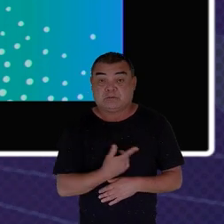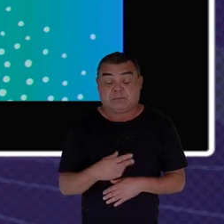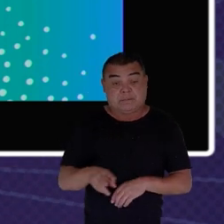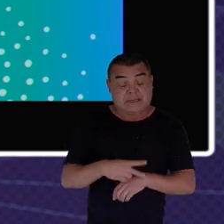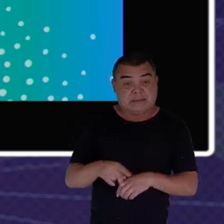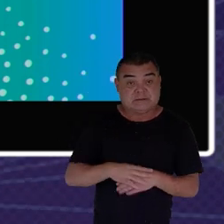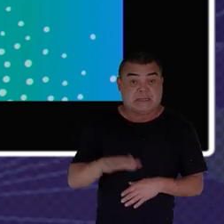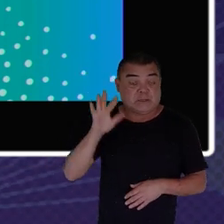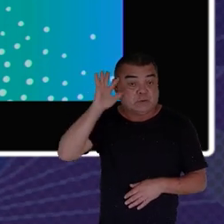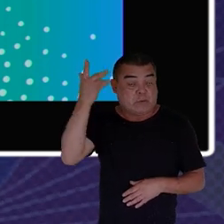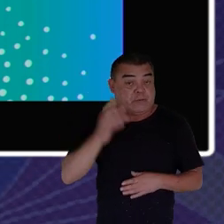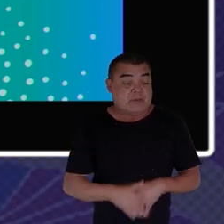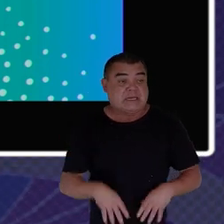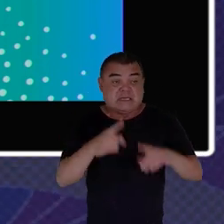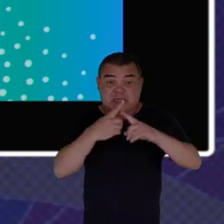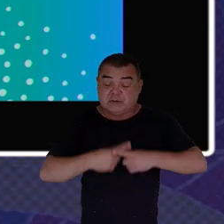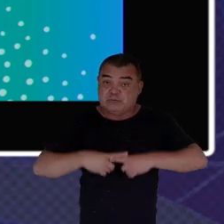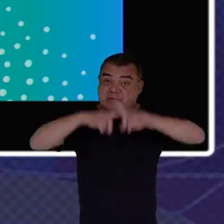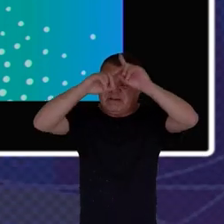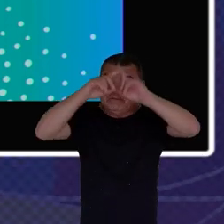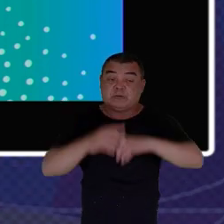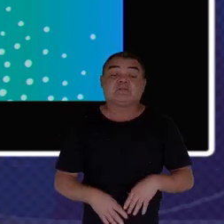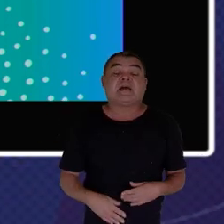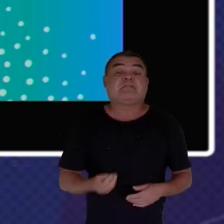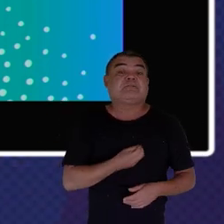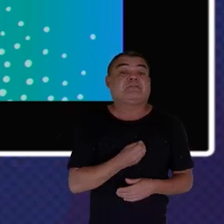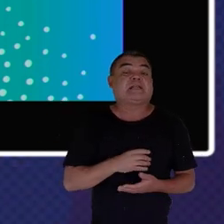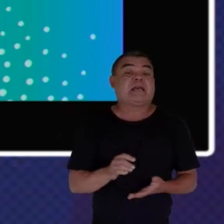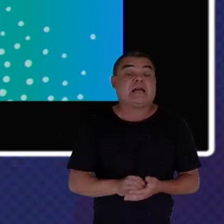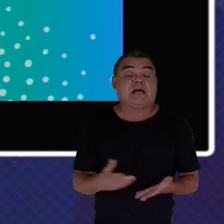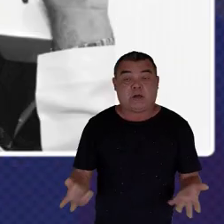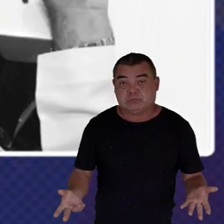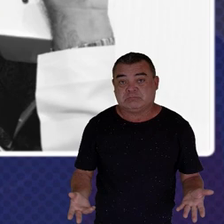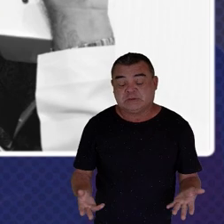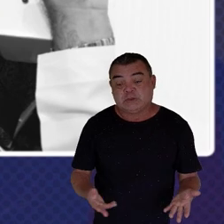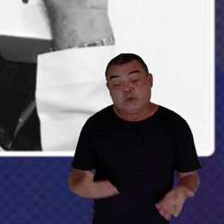challenges So we brought them to Dubai And incubated them for a while